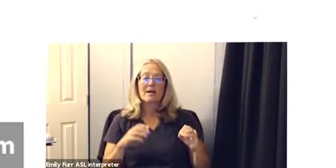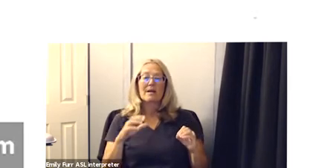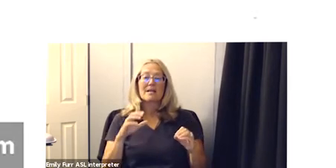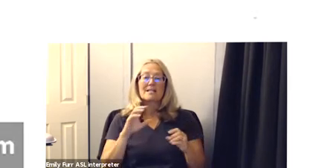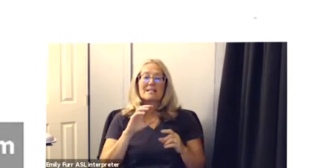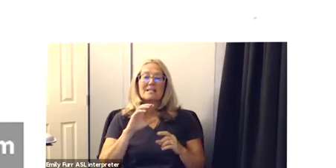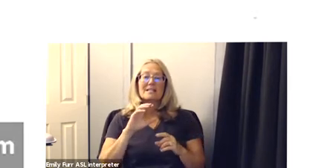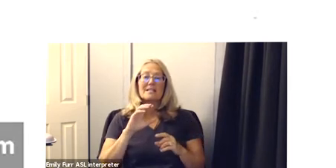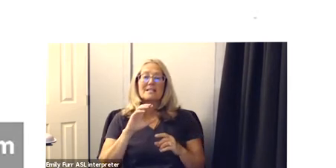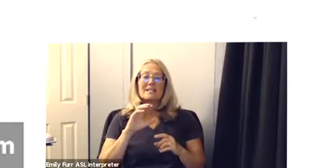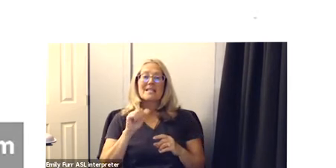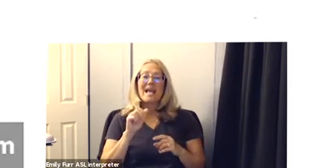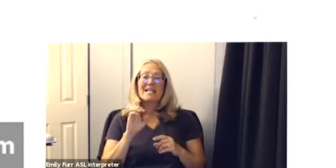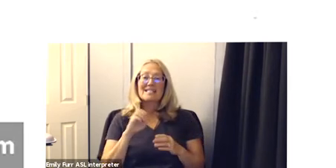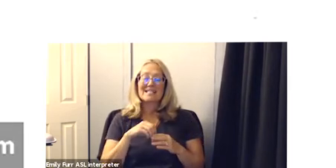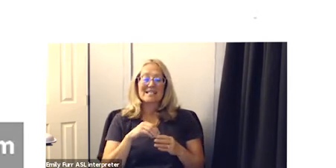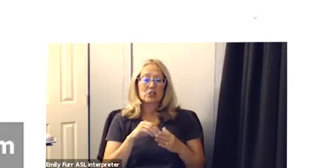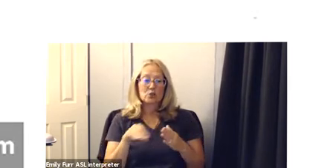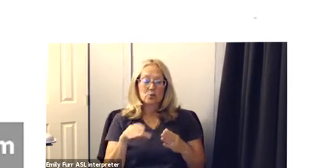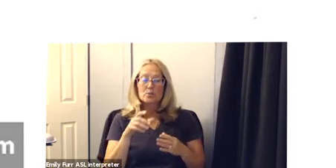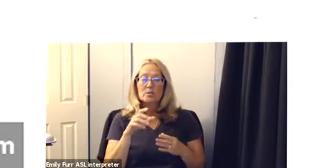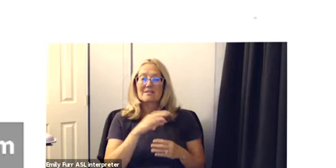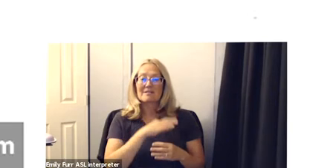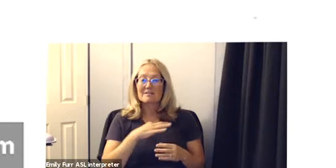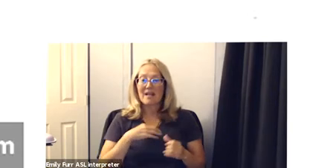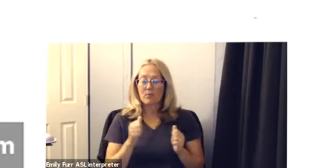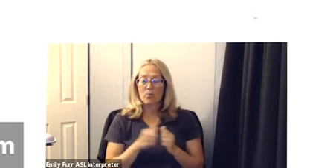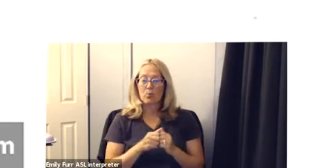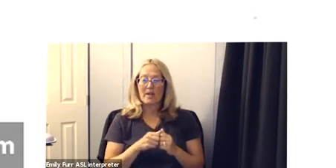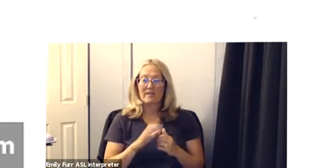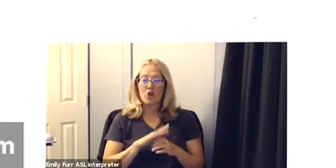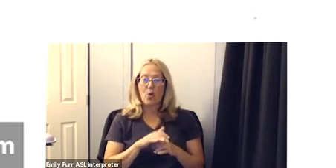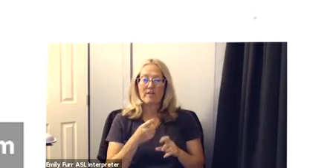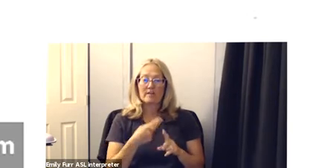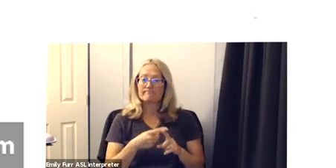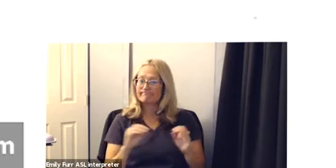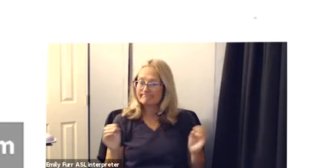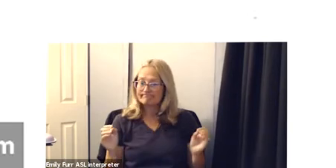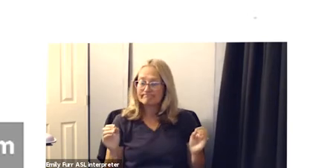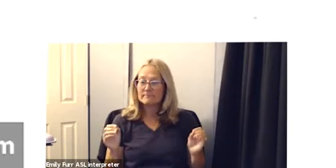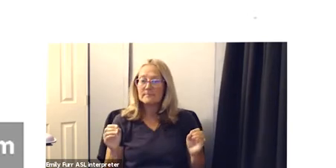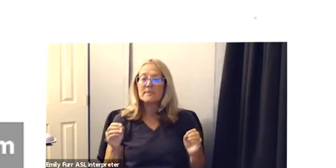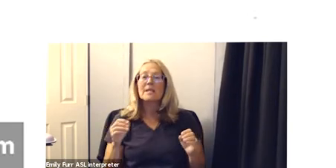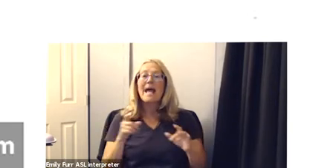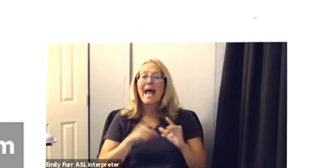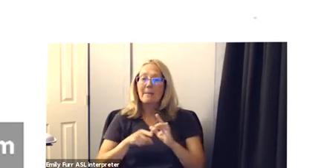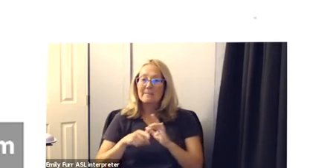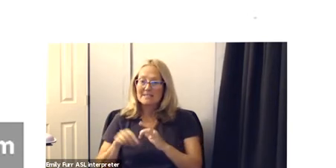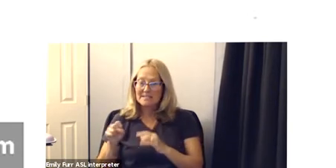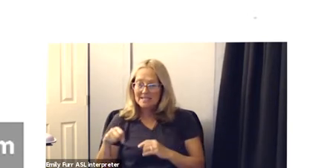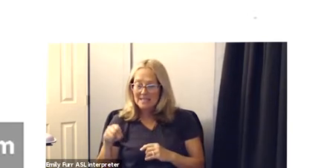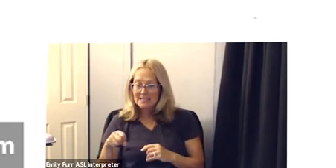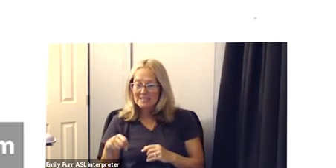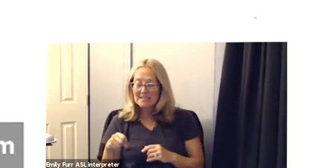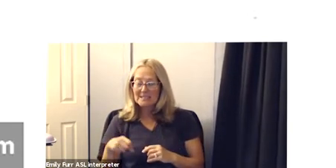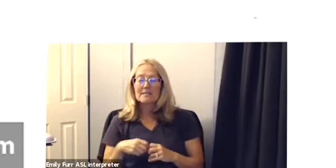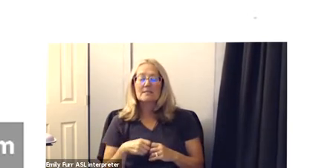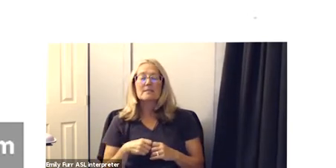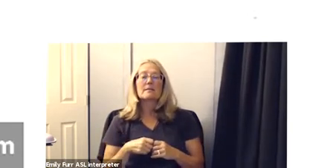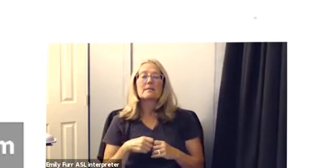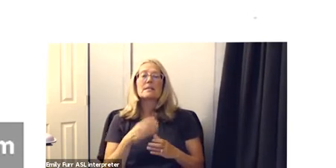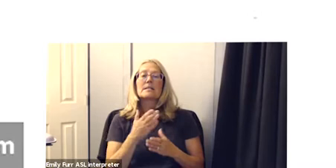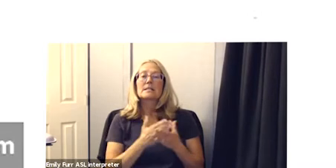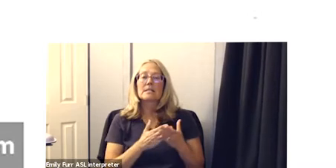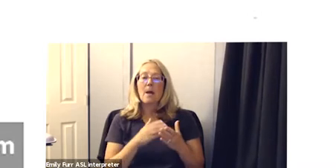students and staff with uh covet um there were absences um at certain